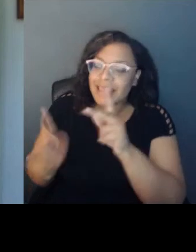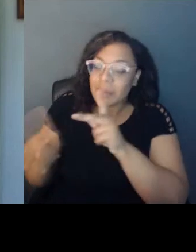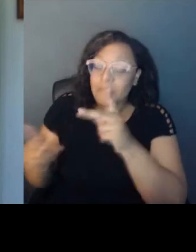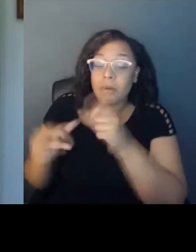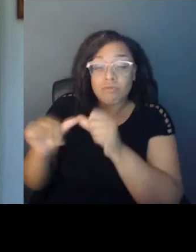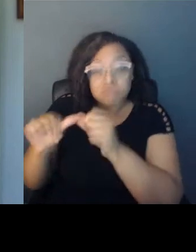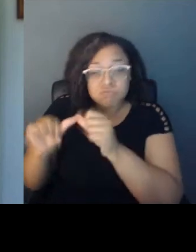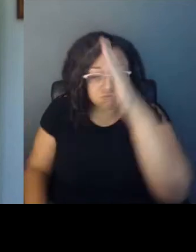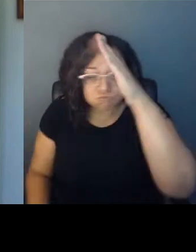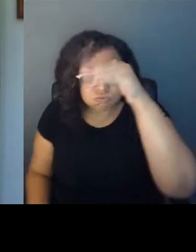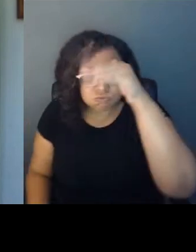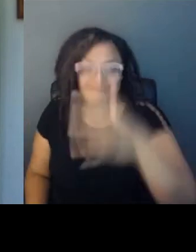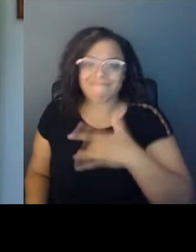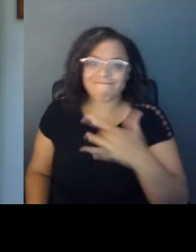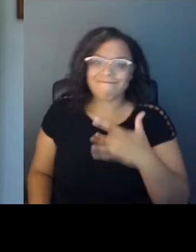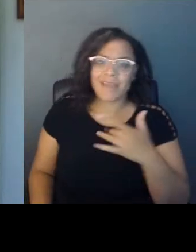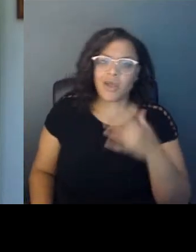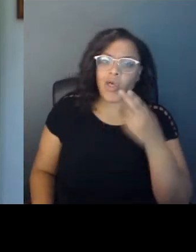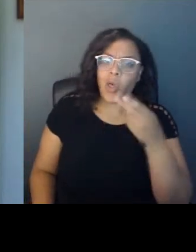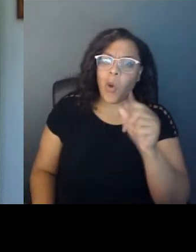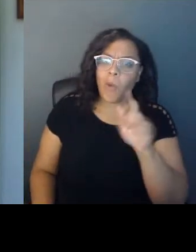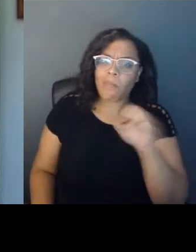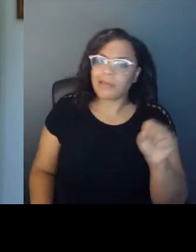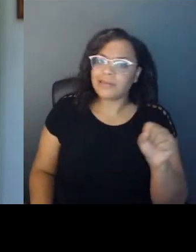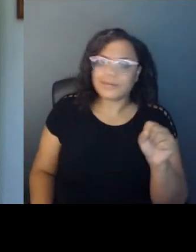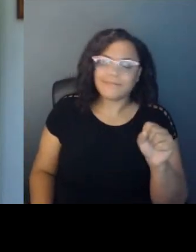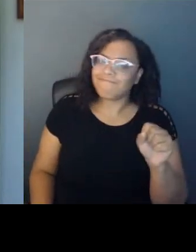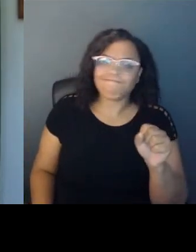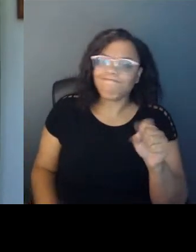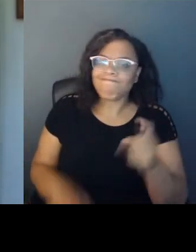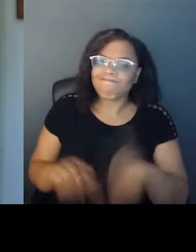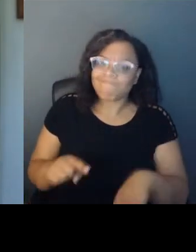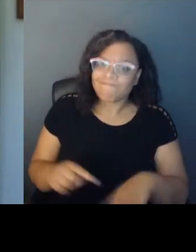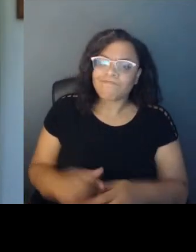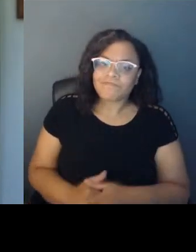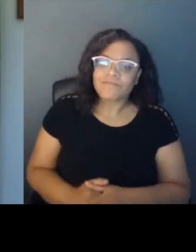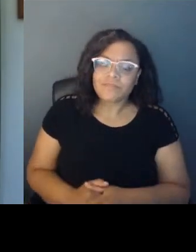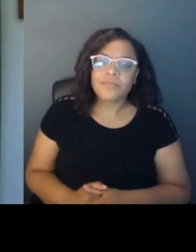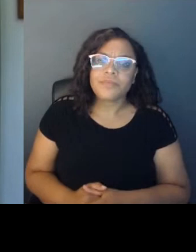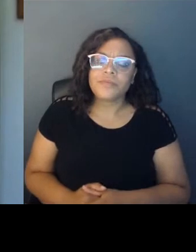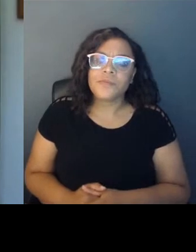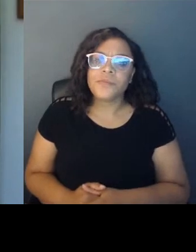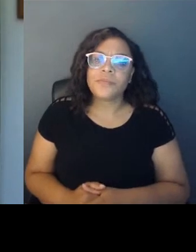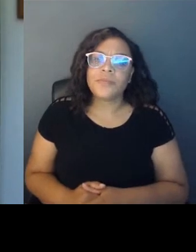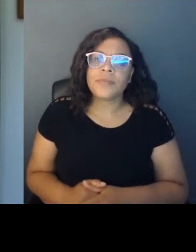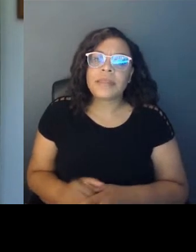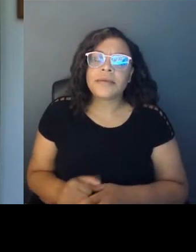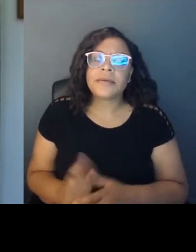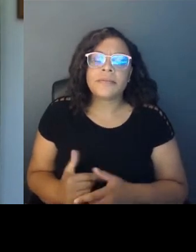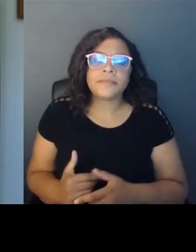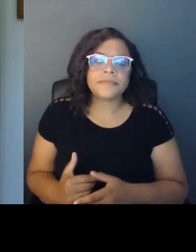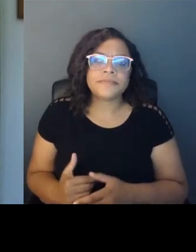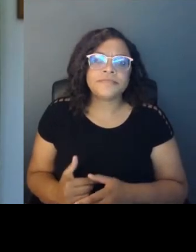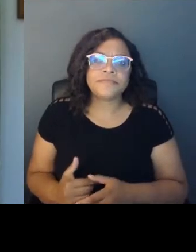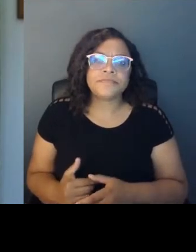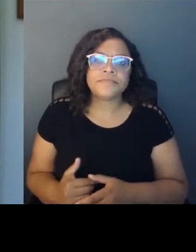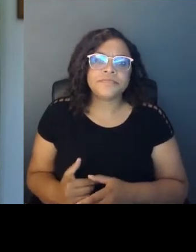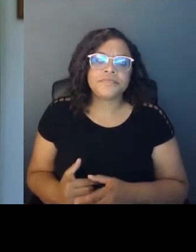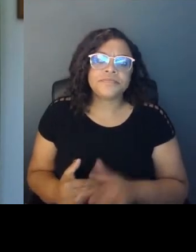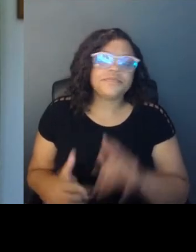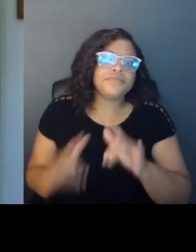And I think the other piece of it is that I'm not of the view that this